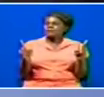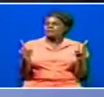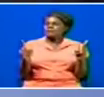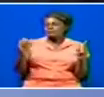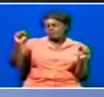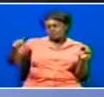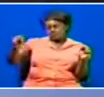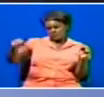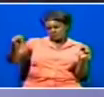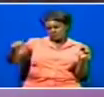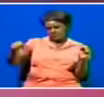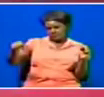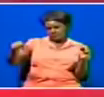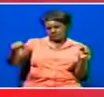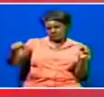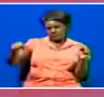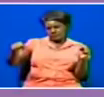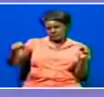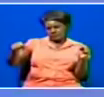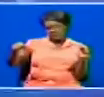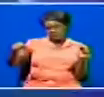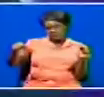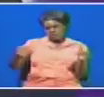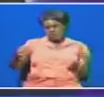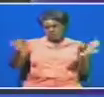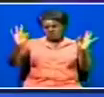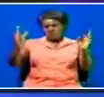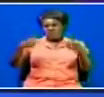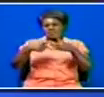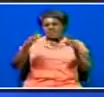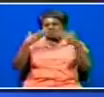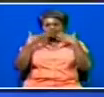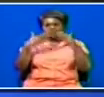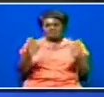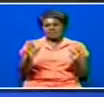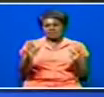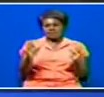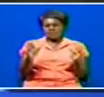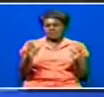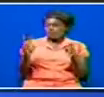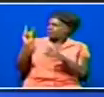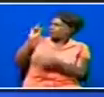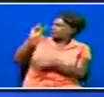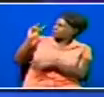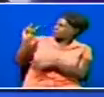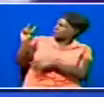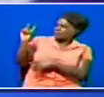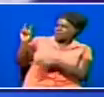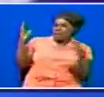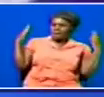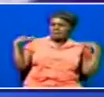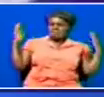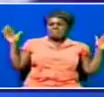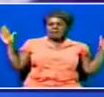Yes, good evening to you, Yvonne. The event has officially begun. As you rightly put it, as you can see behind me, it is the Malaika